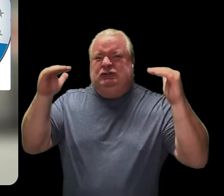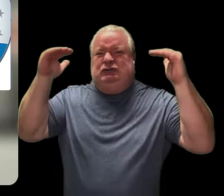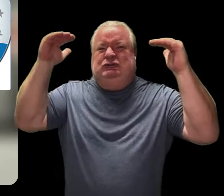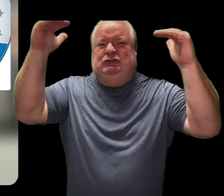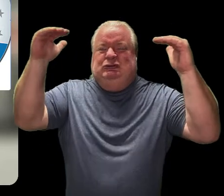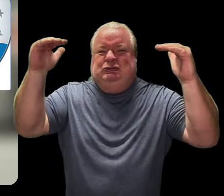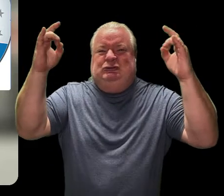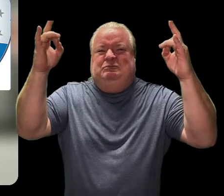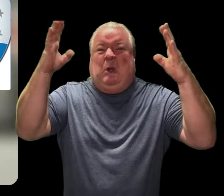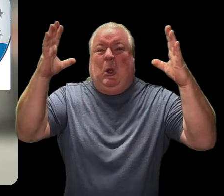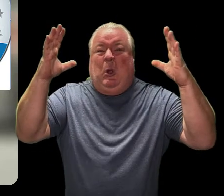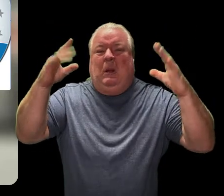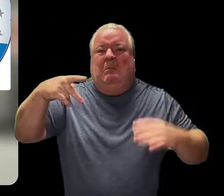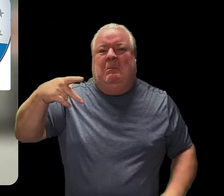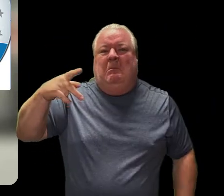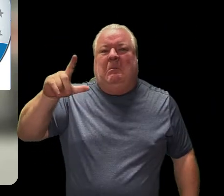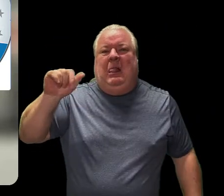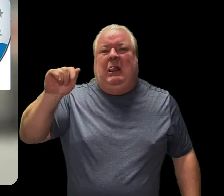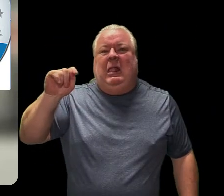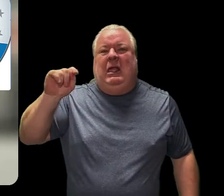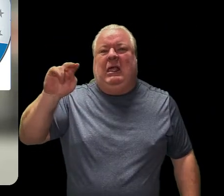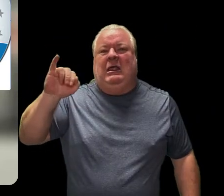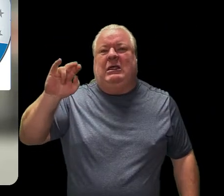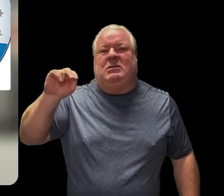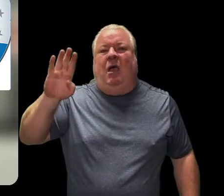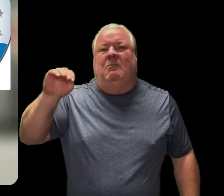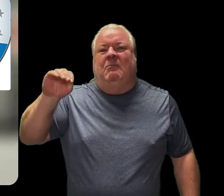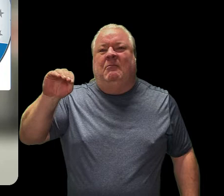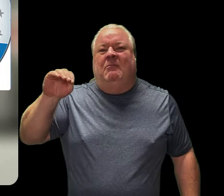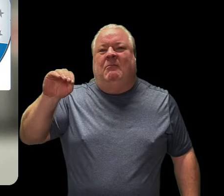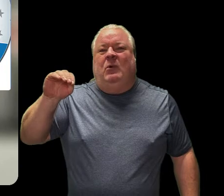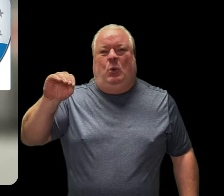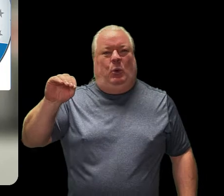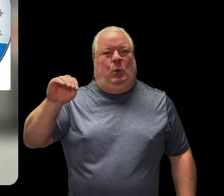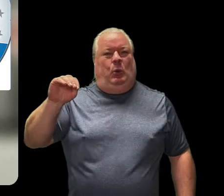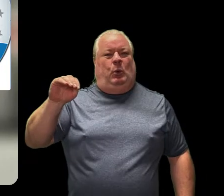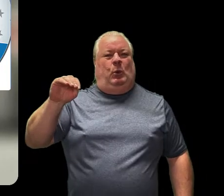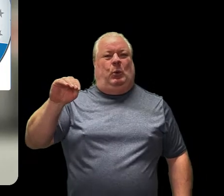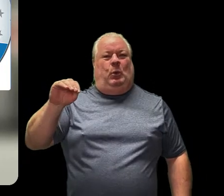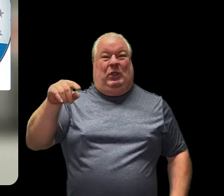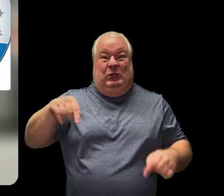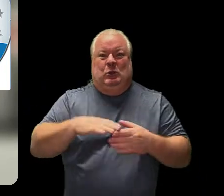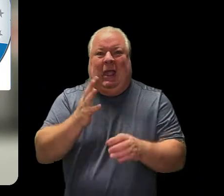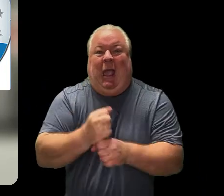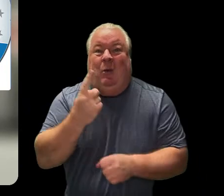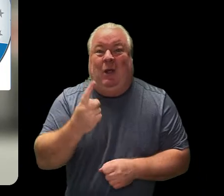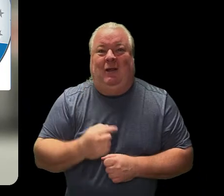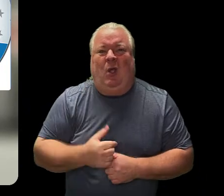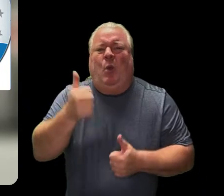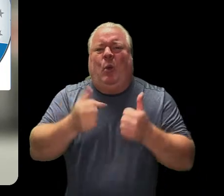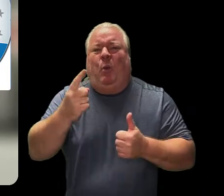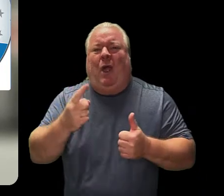more, more than the Olympics. They have the platinum. So we earned one of those awards.